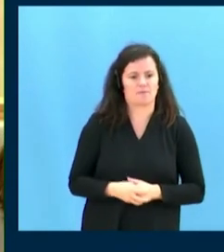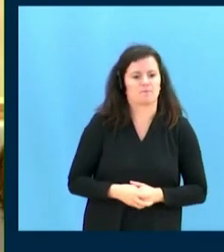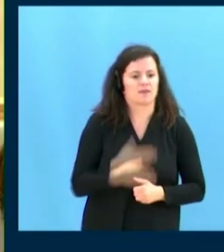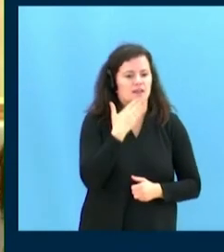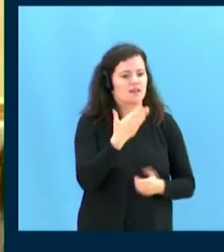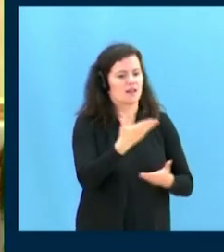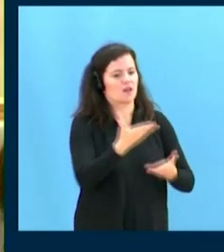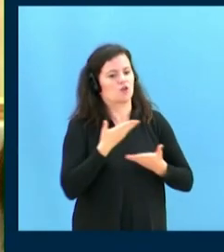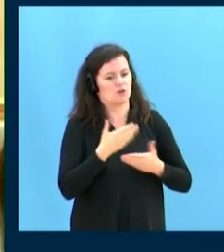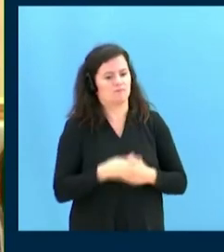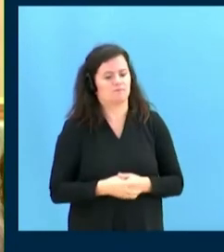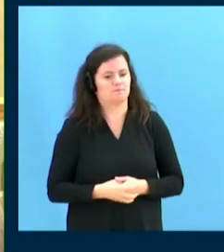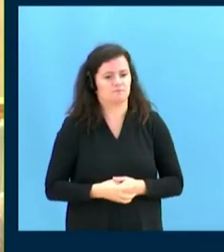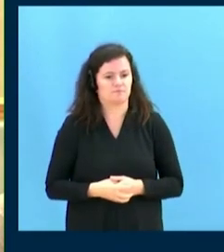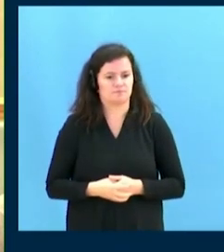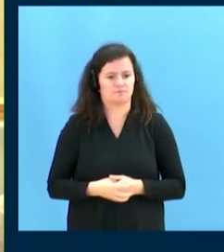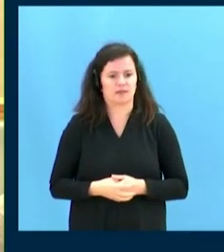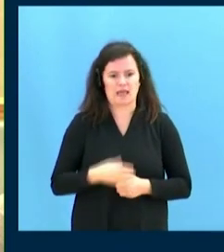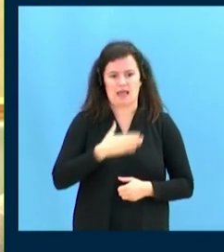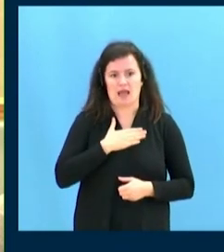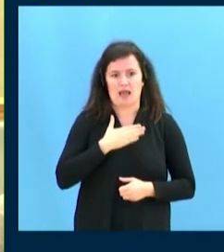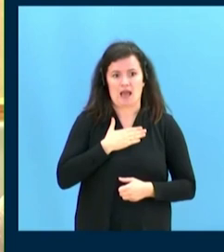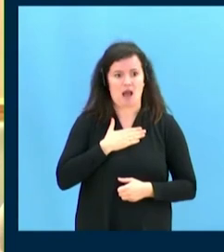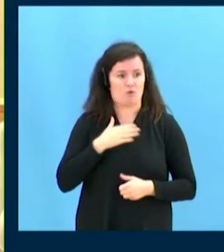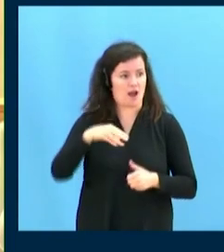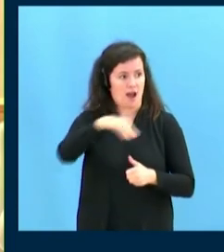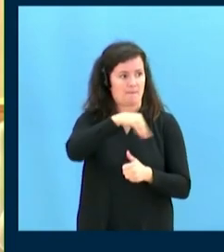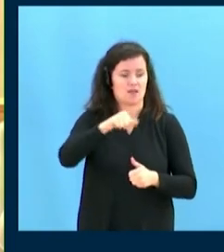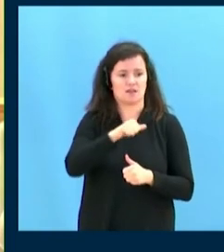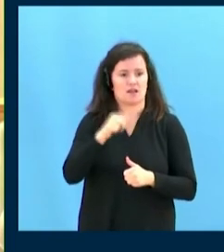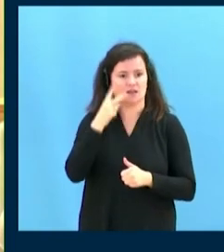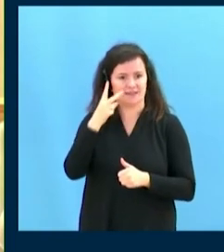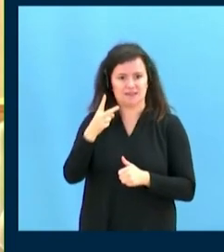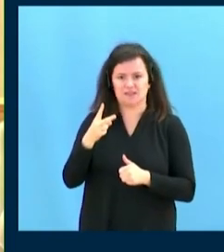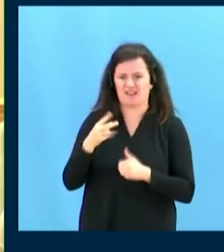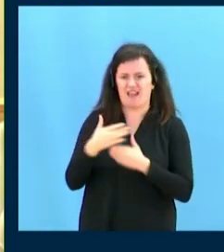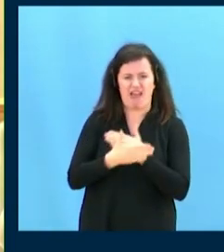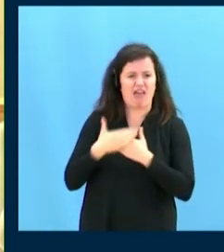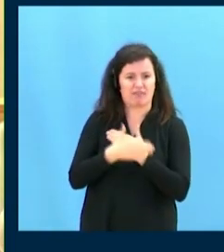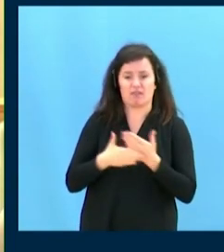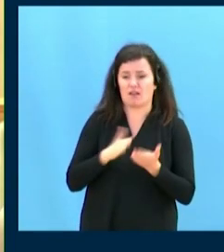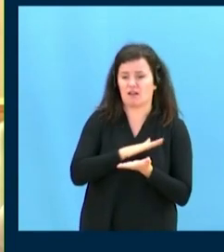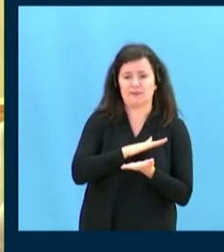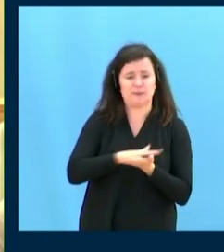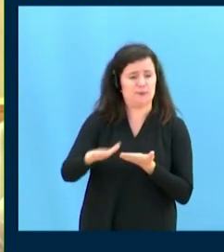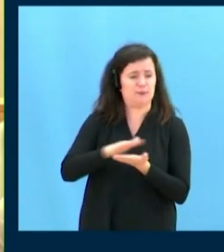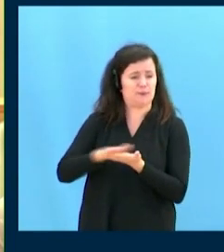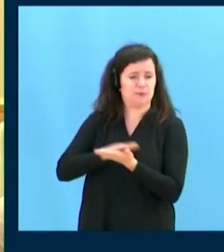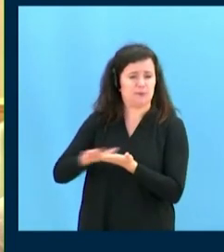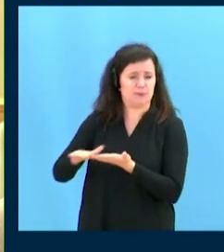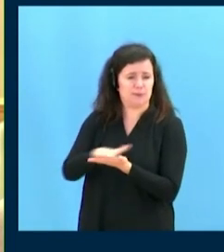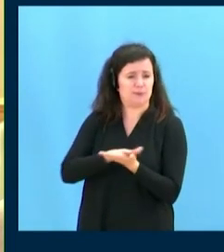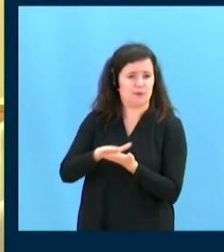Armenian nation is suffering genocide, ethnic cleansing and systematic destruction of its historic